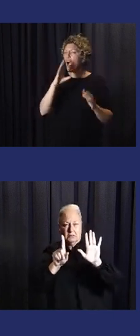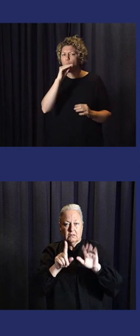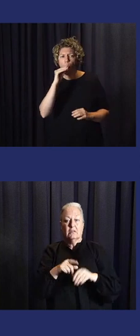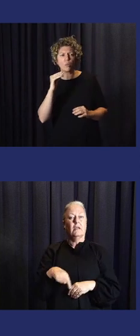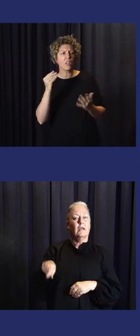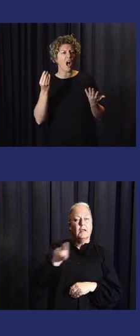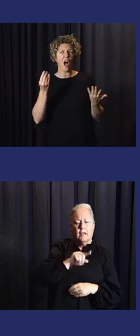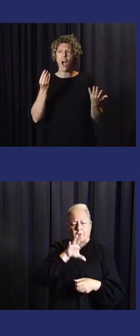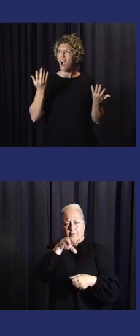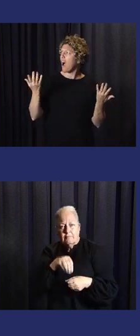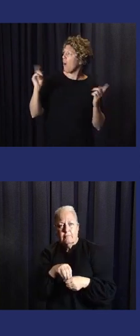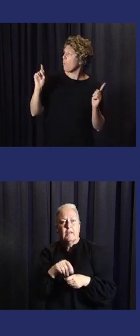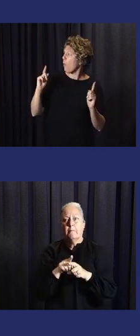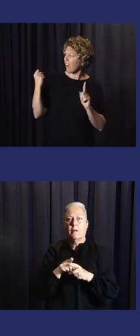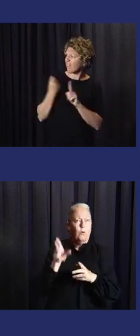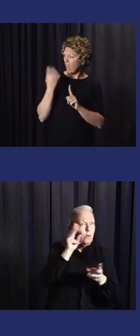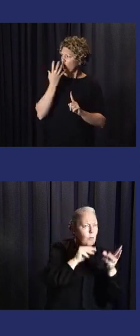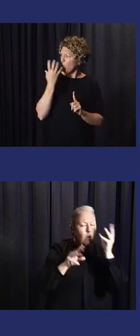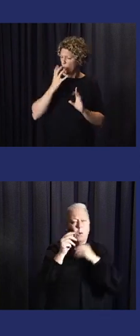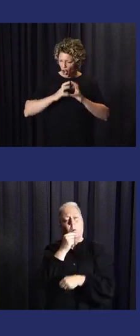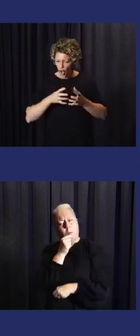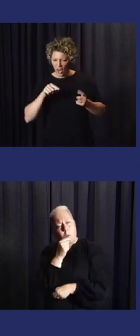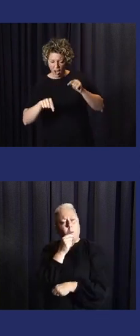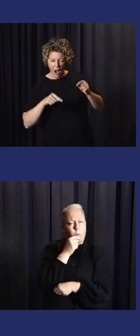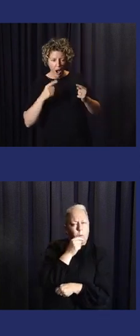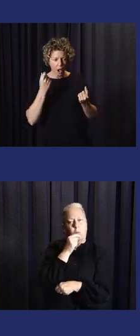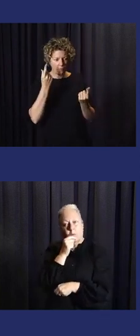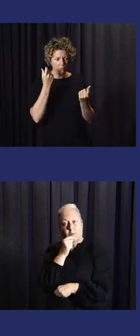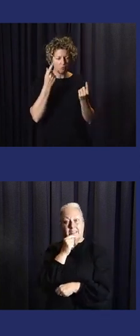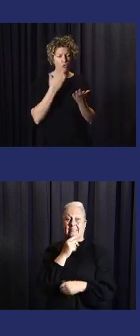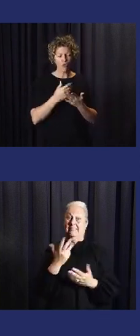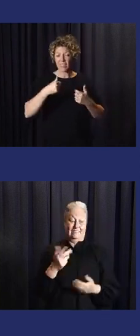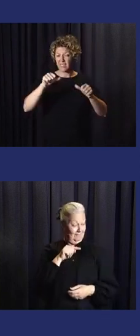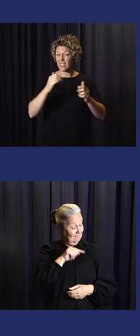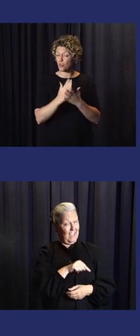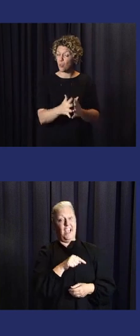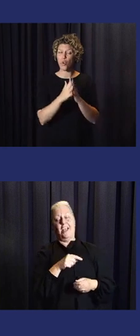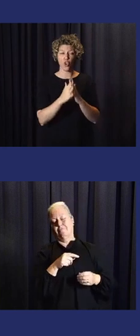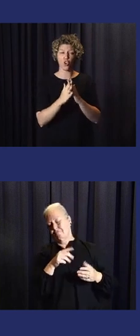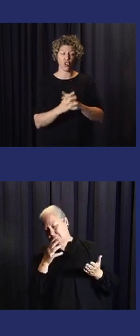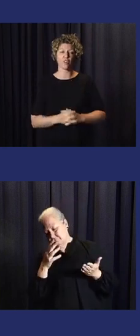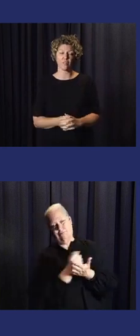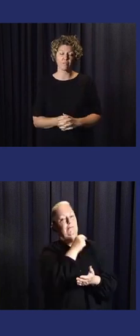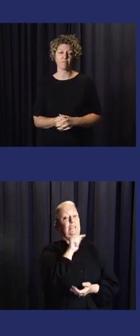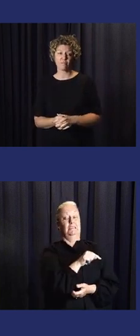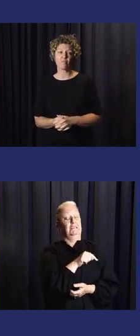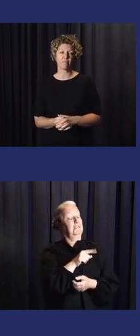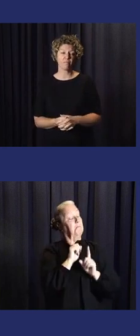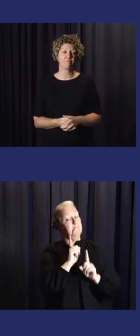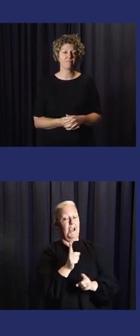year old, were all part of this process. They were learning what's weather, what, and climate all about. And that is just a